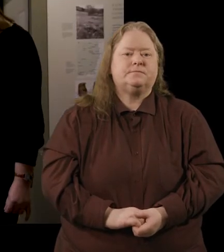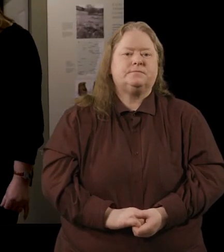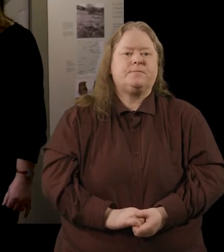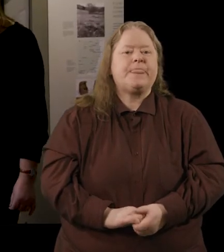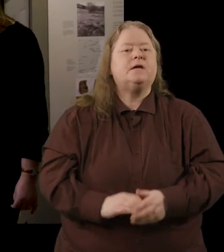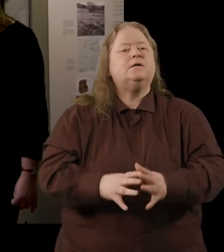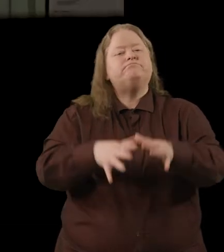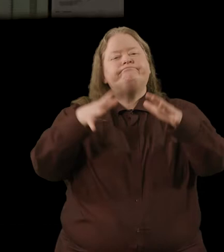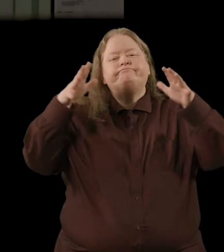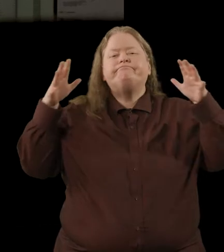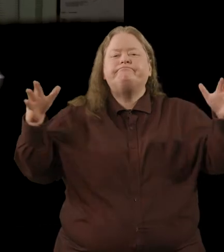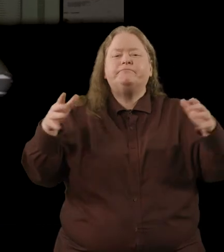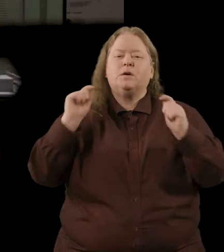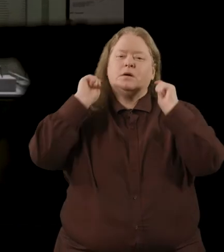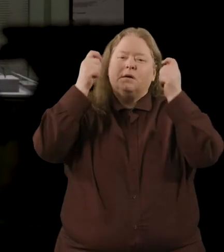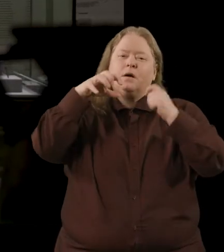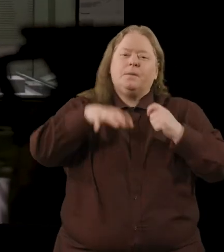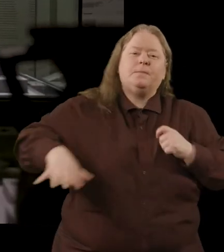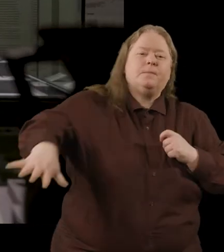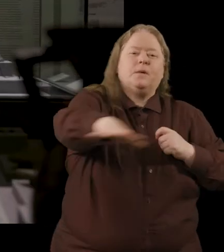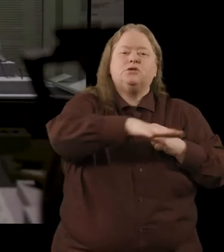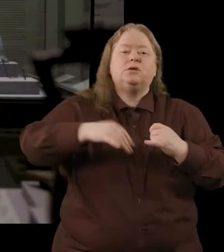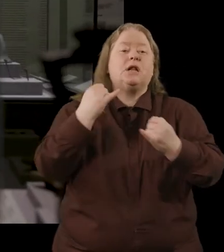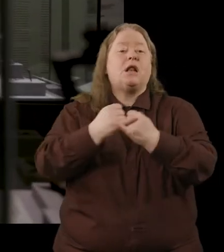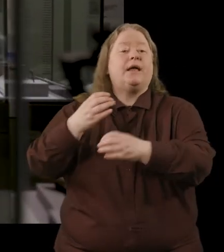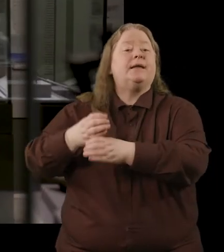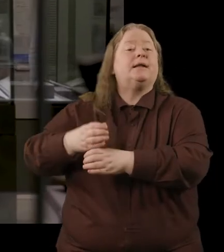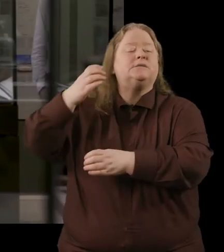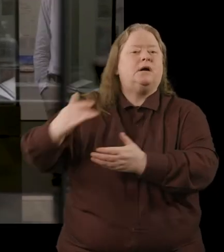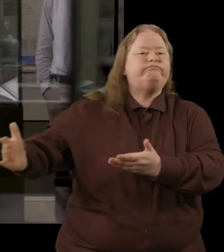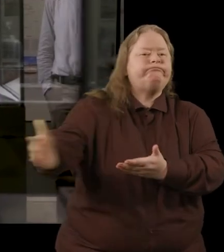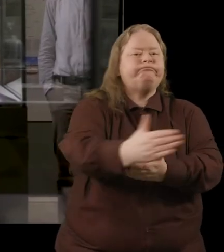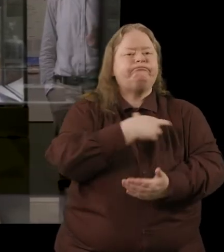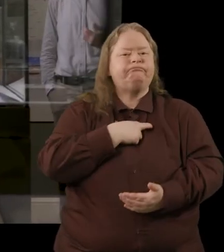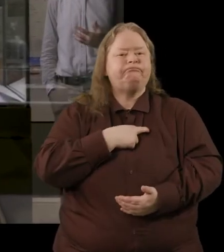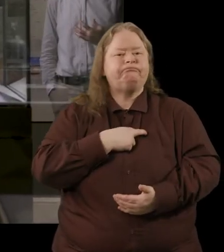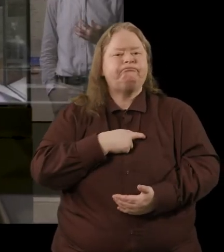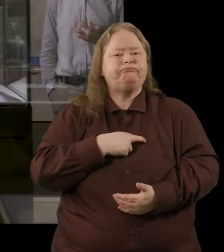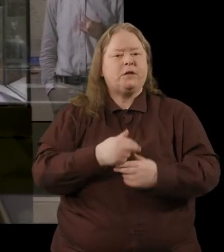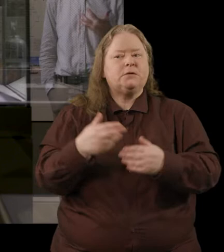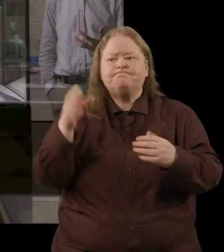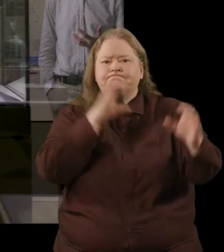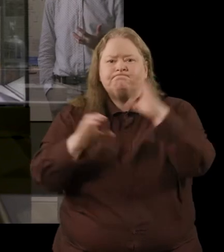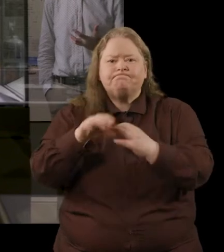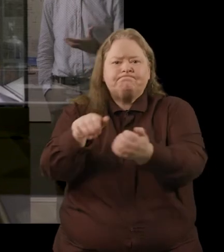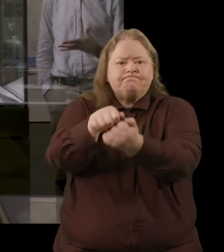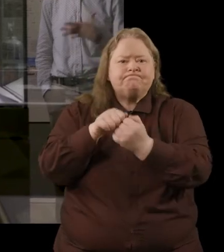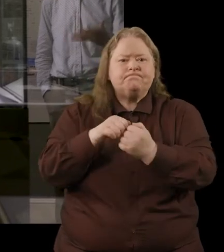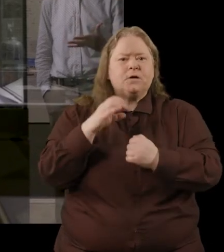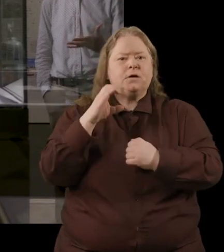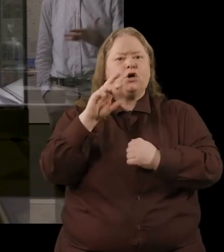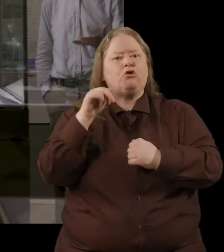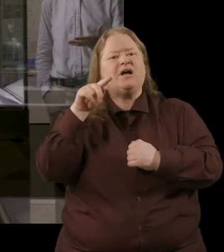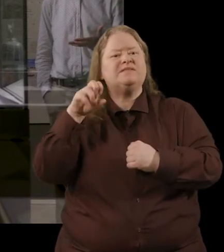Great monasteries like Glendalough accumulated wealth and they sought to hire craftsmen to make